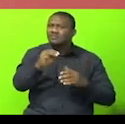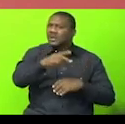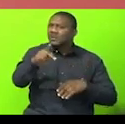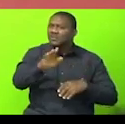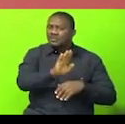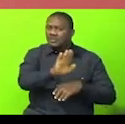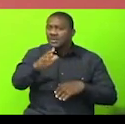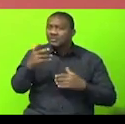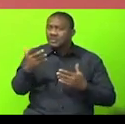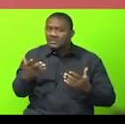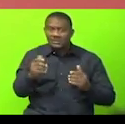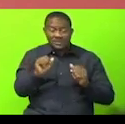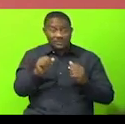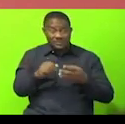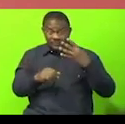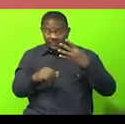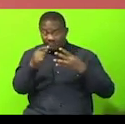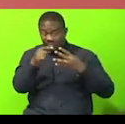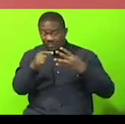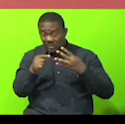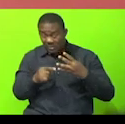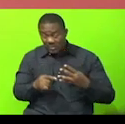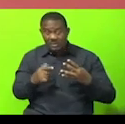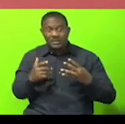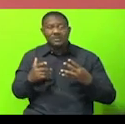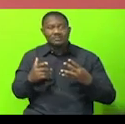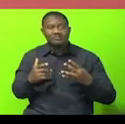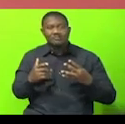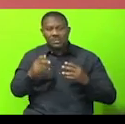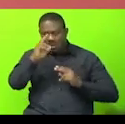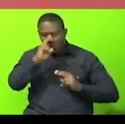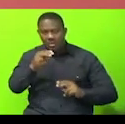in relation to four Honourable Members.